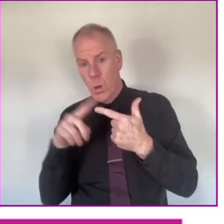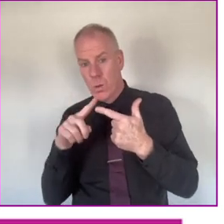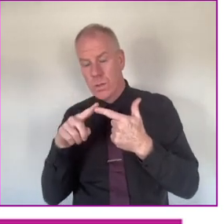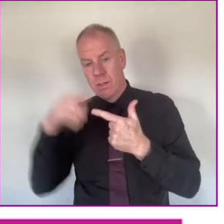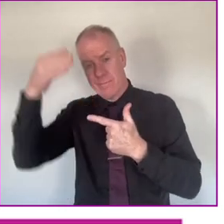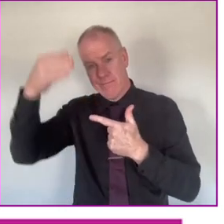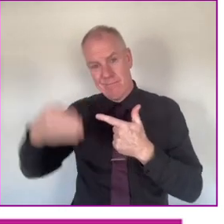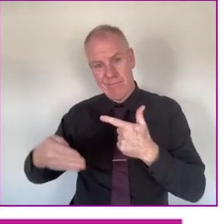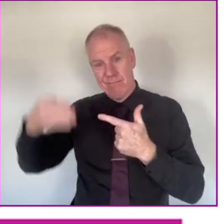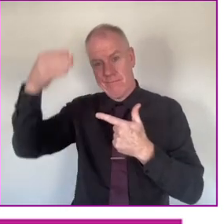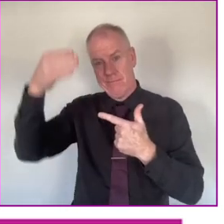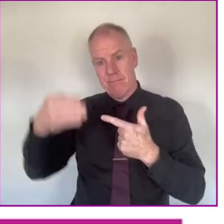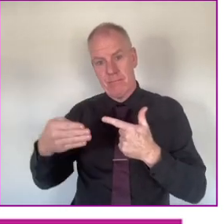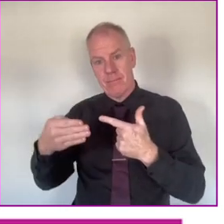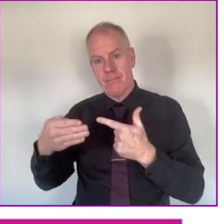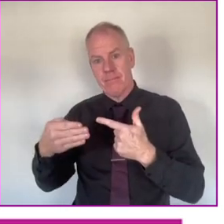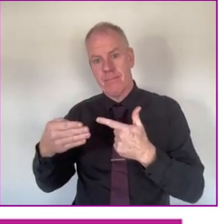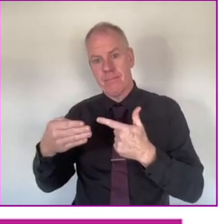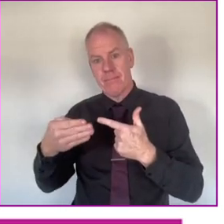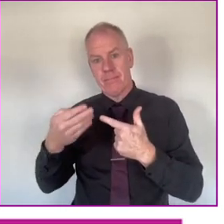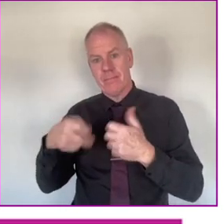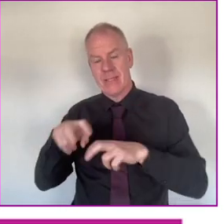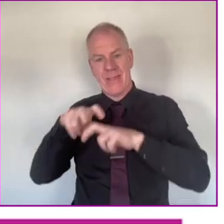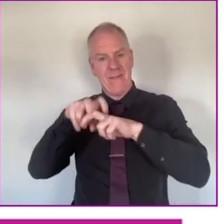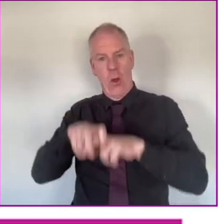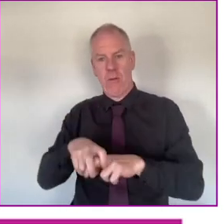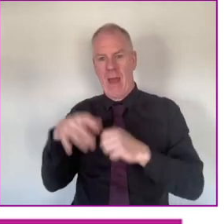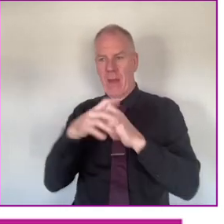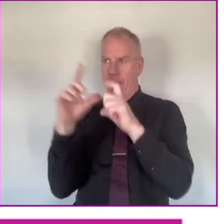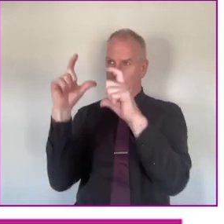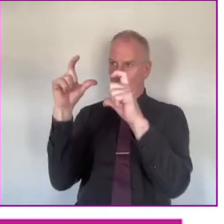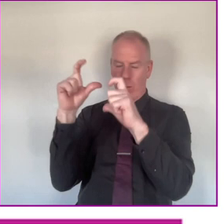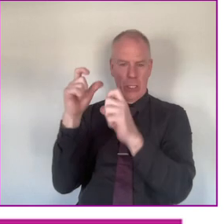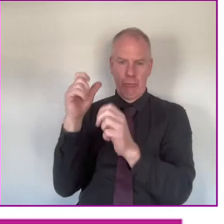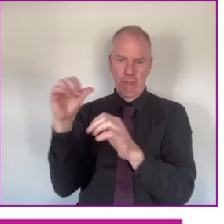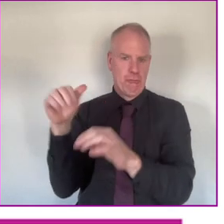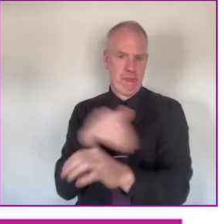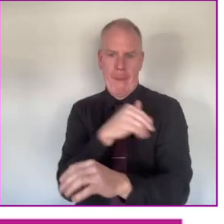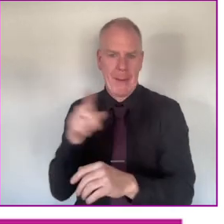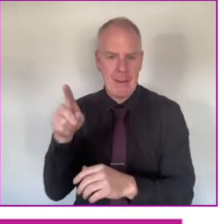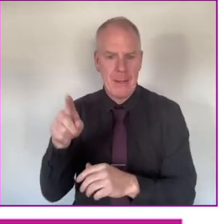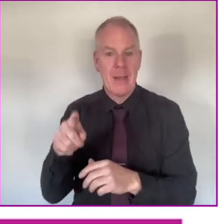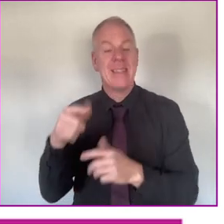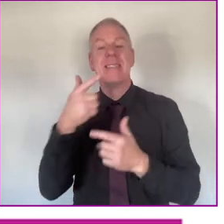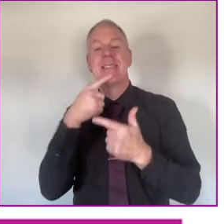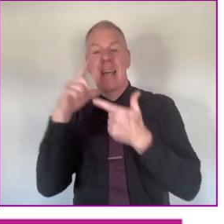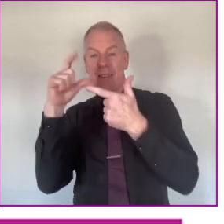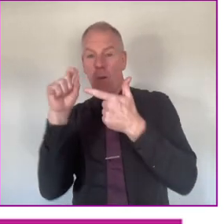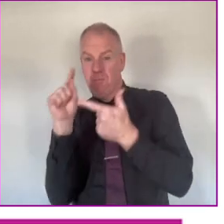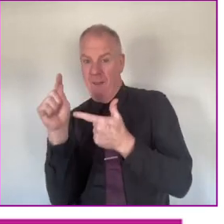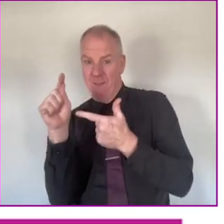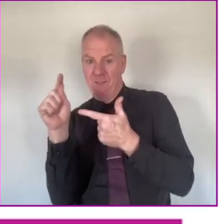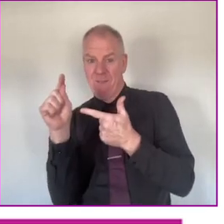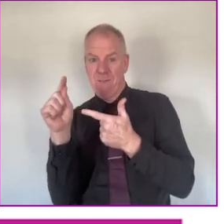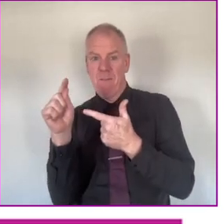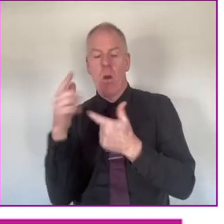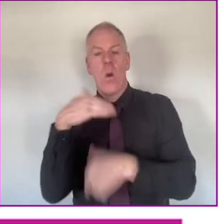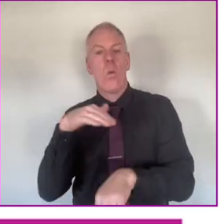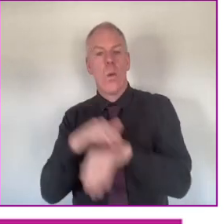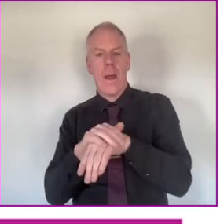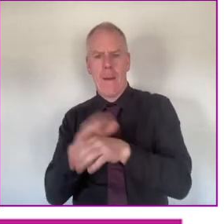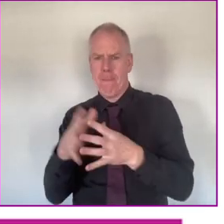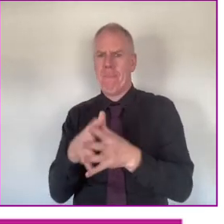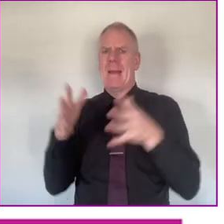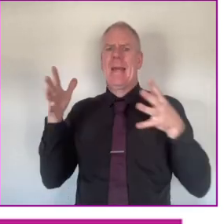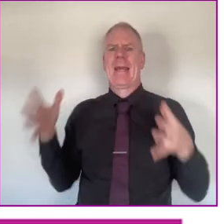shows, it's sort of, sorry, when I sit in the scooter and take photos, they're really crap. So that second photo is the